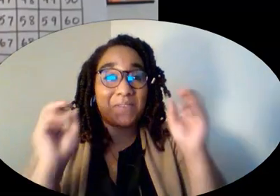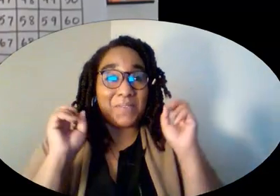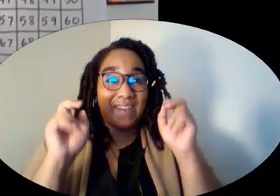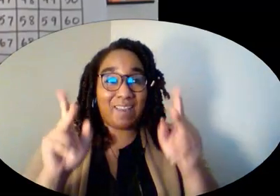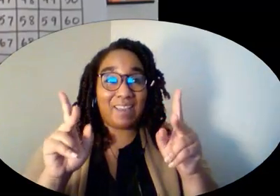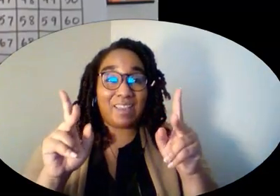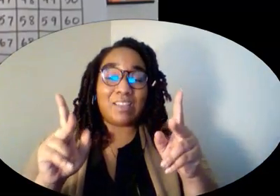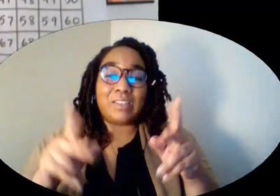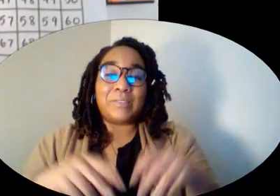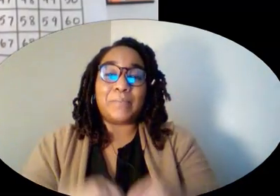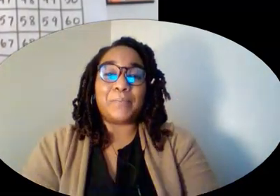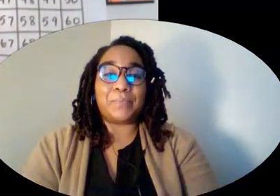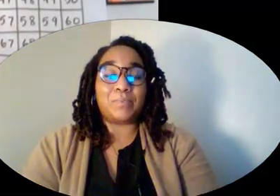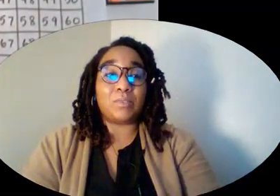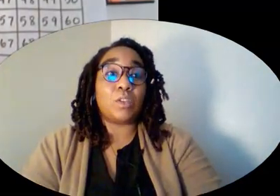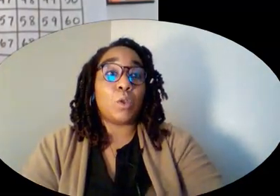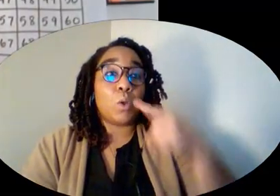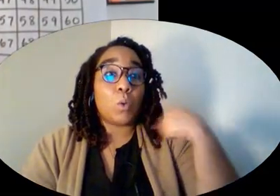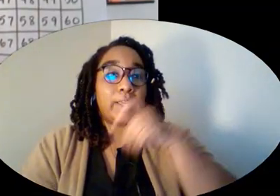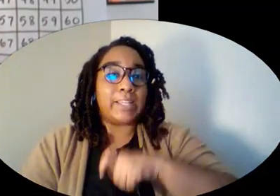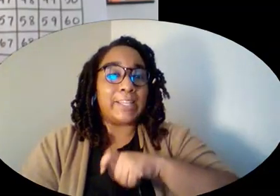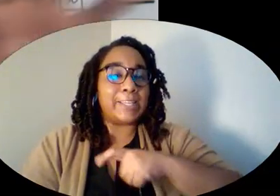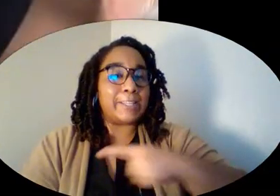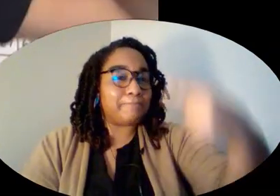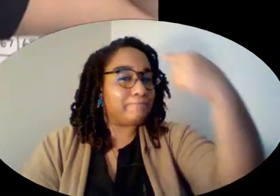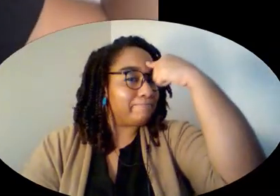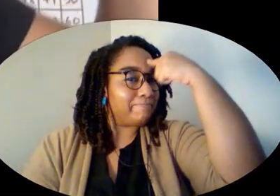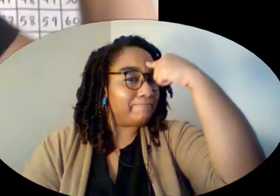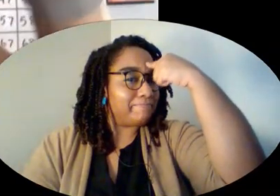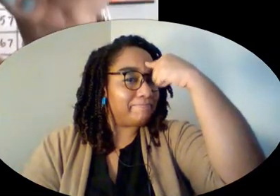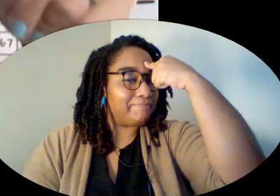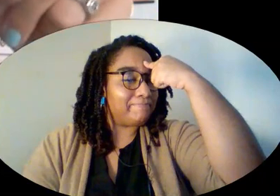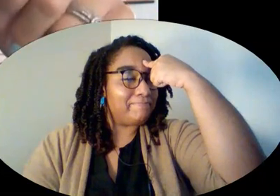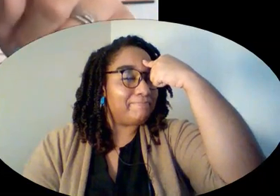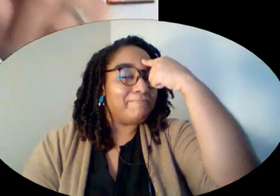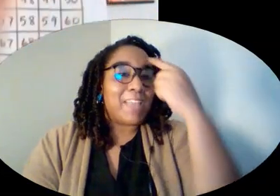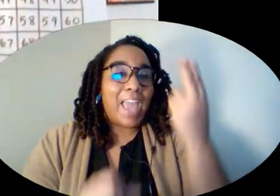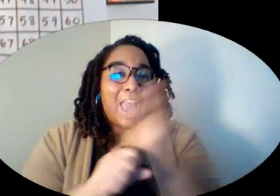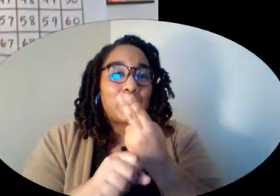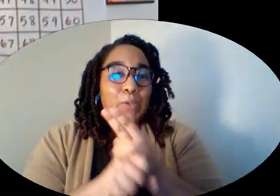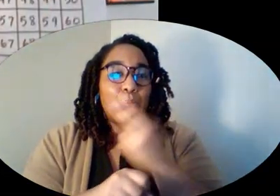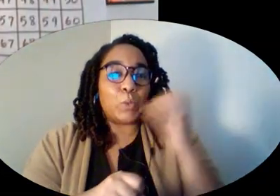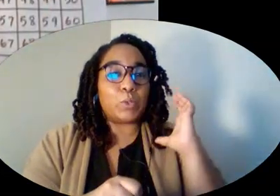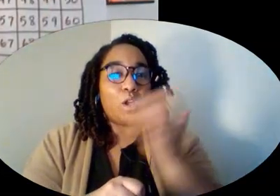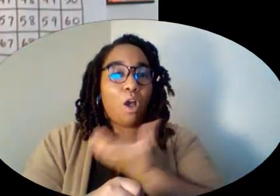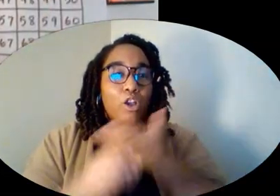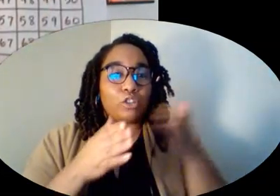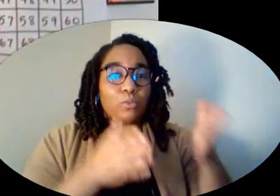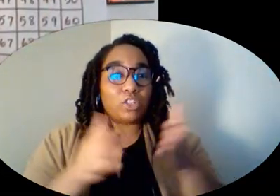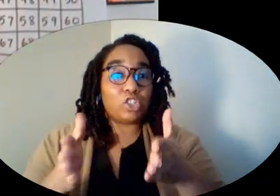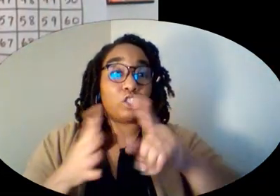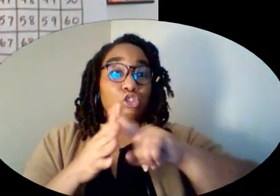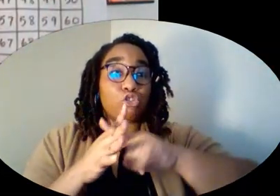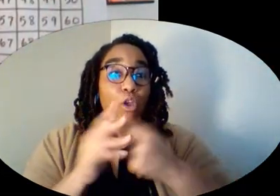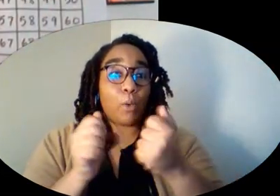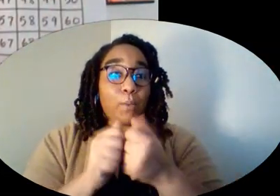Okay, so we've got to strap on our thinking caps. We've got to use our strategy. So we're going to start with the number 18